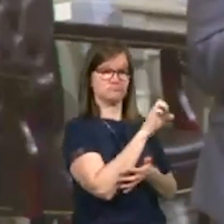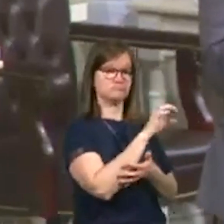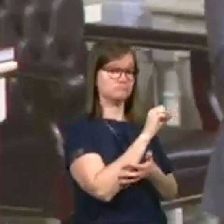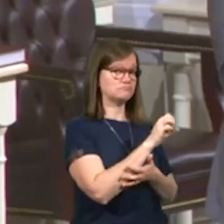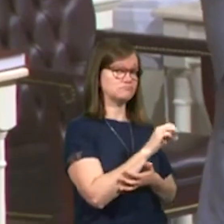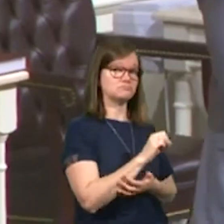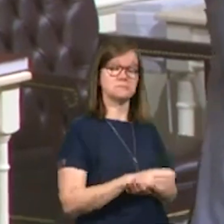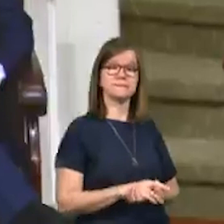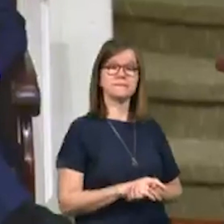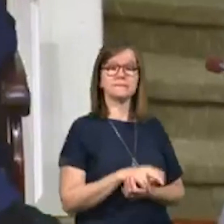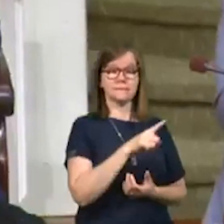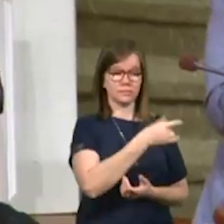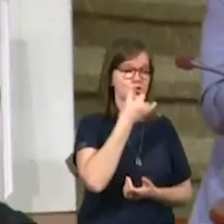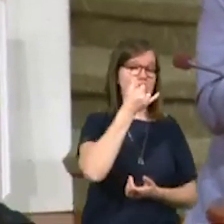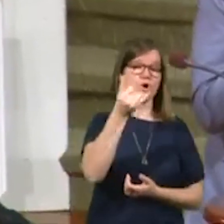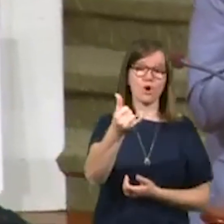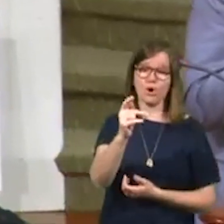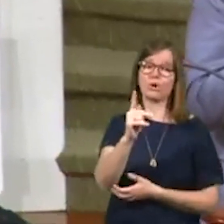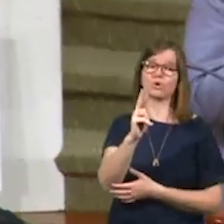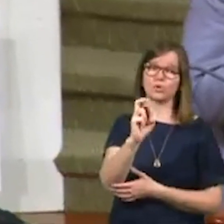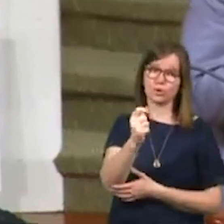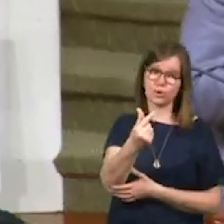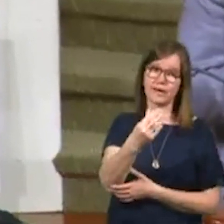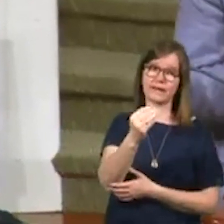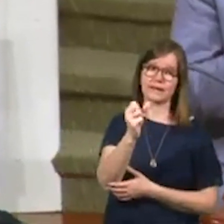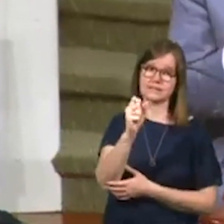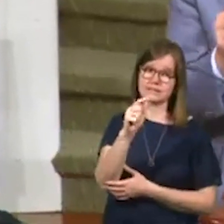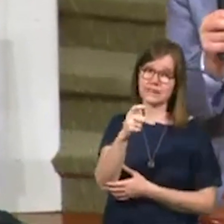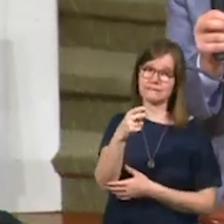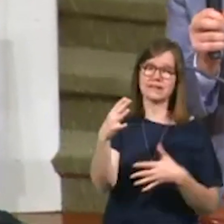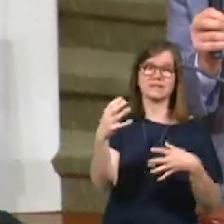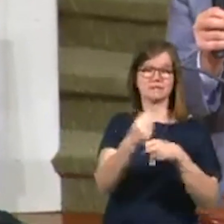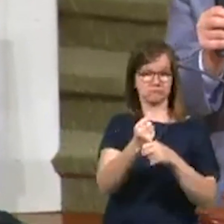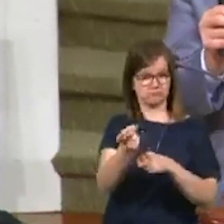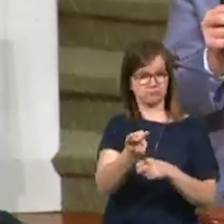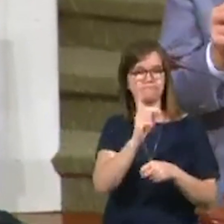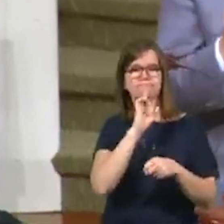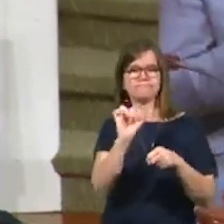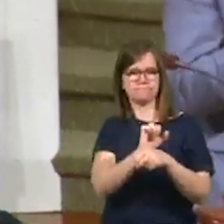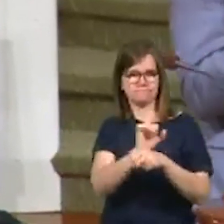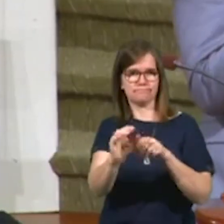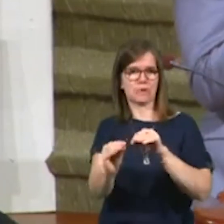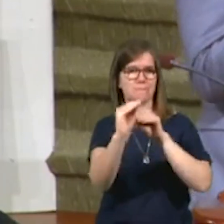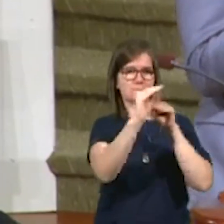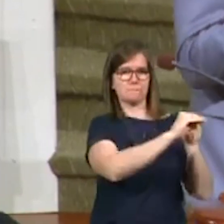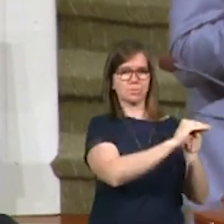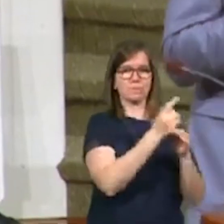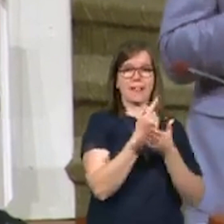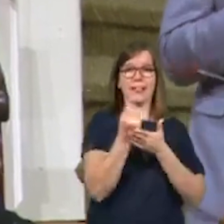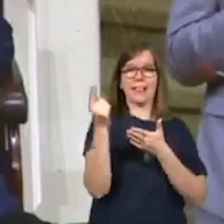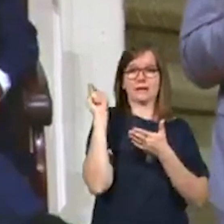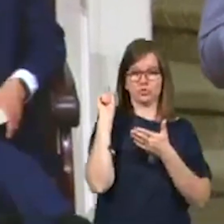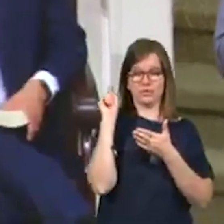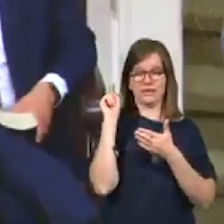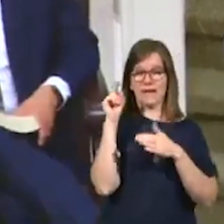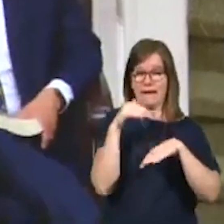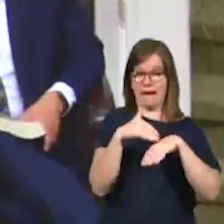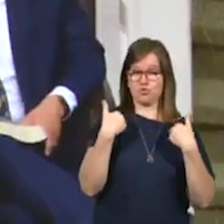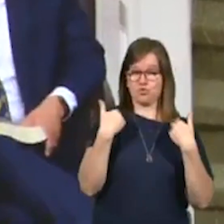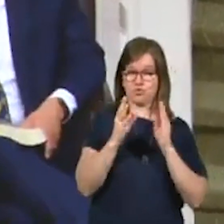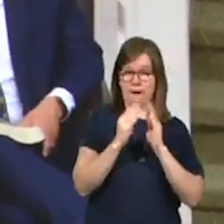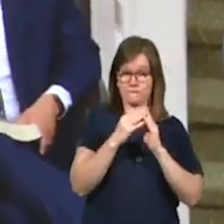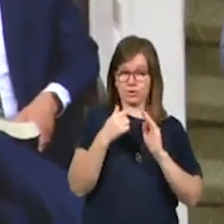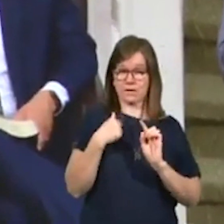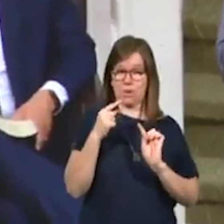he called Craig and Stephanie and long story short, they ended up moving down there last week there at the youth conference where I was